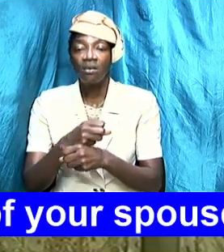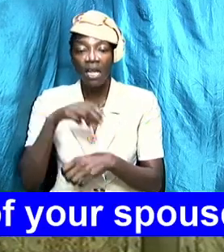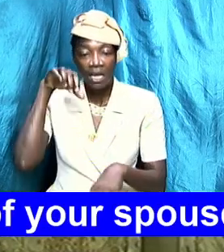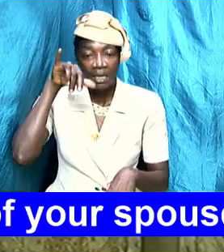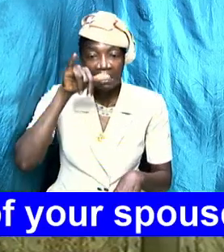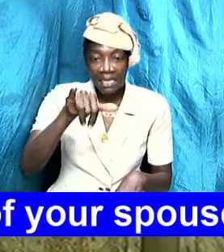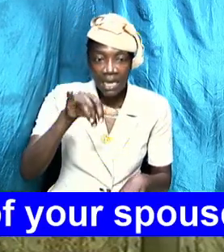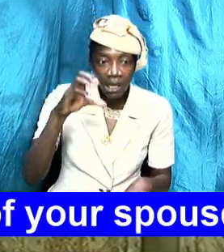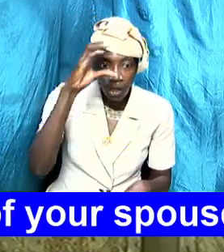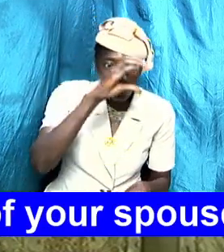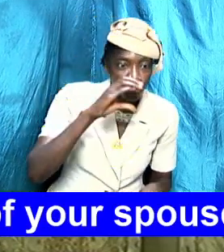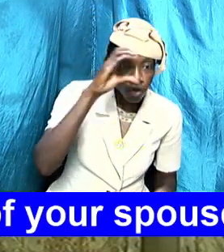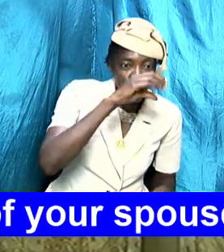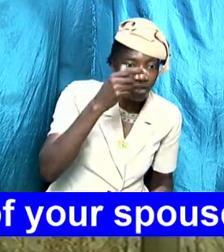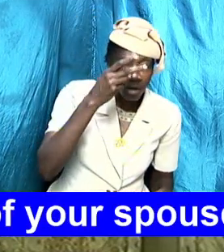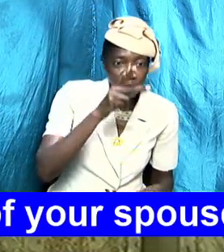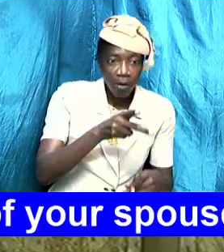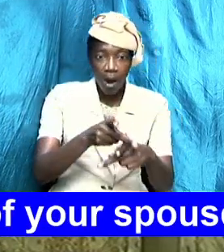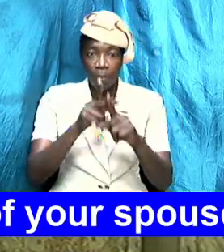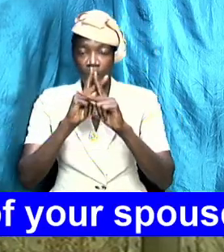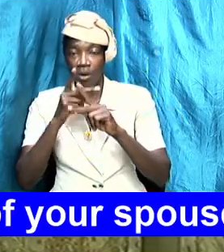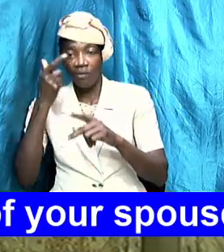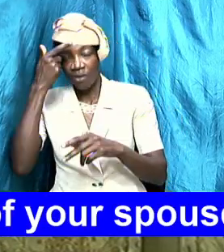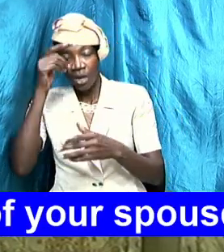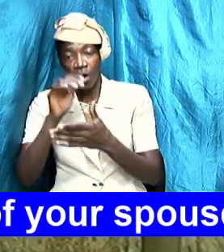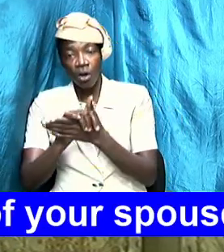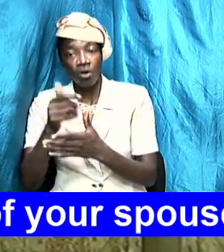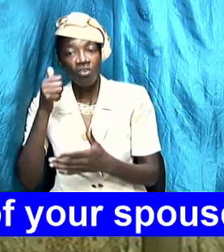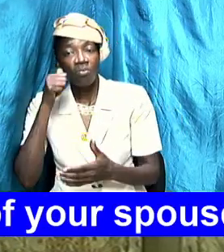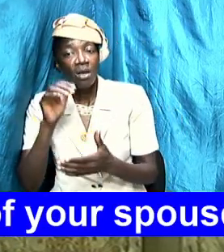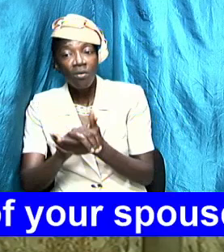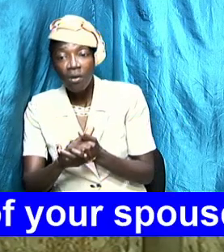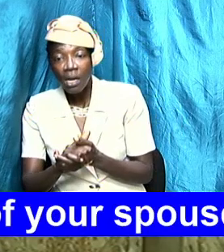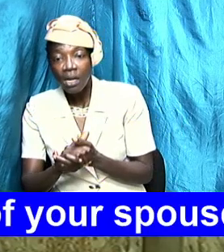and a perfect wife time to wake up